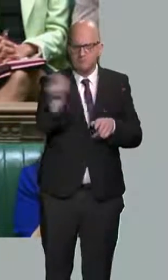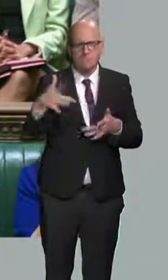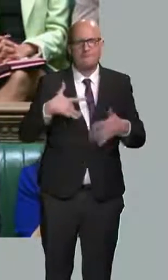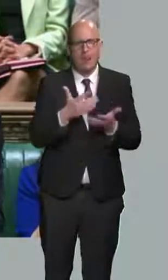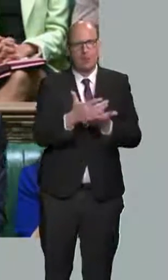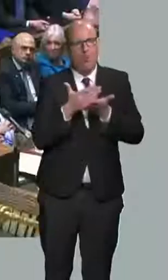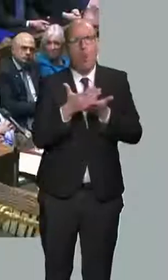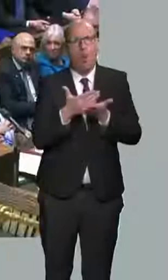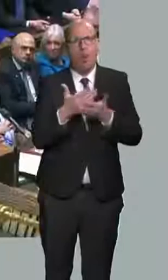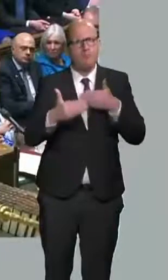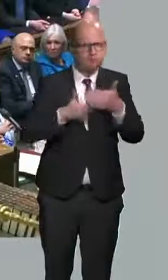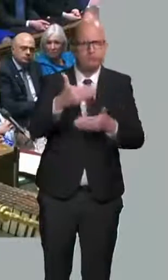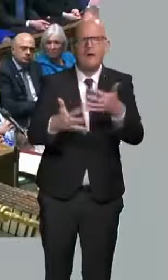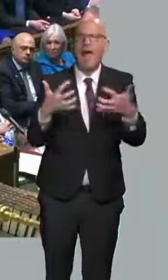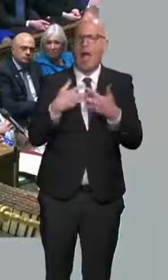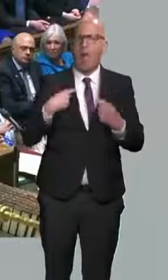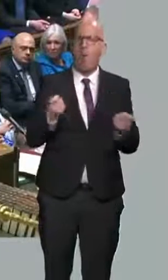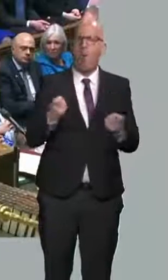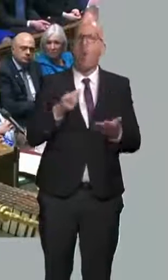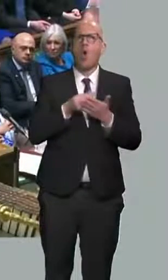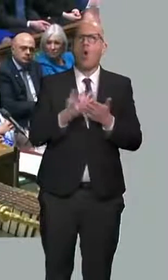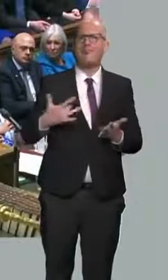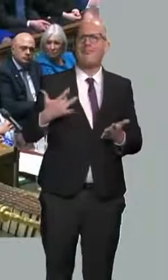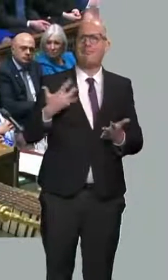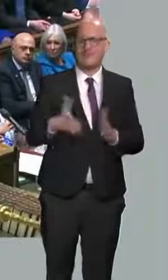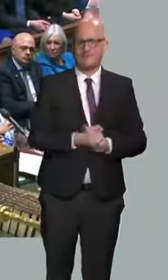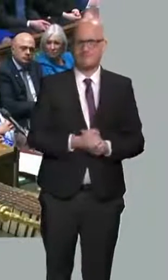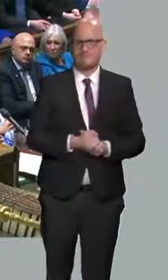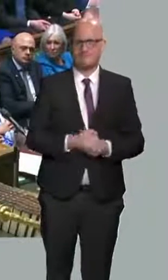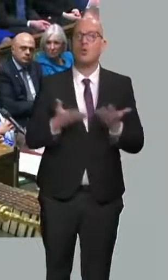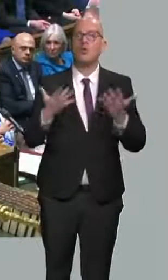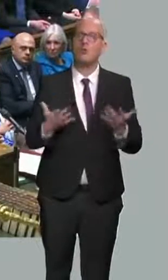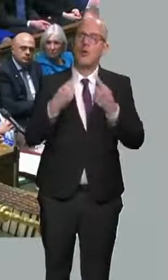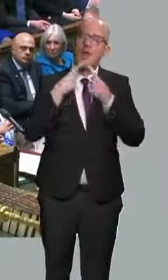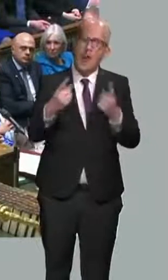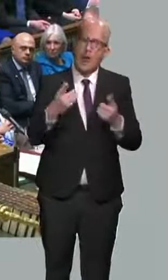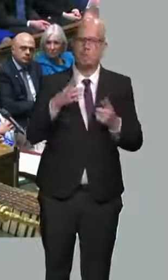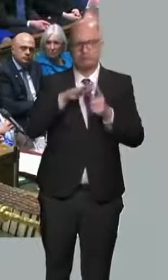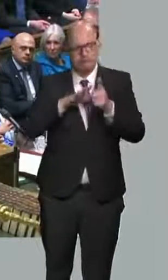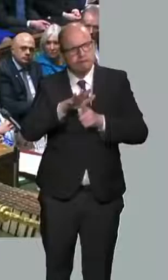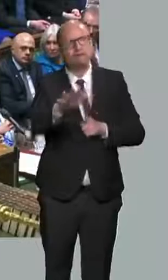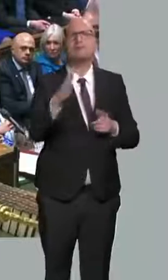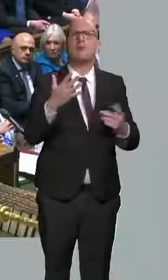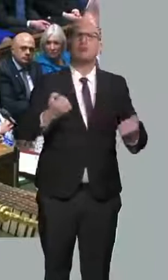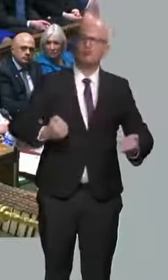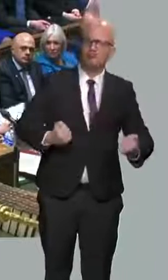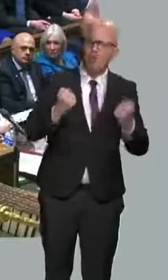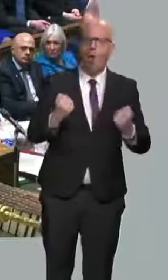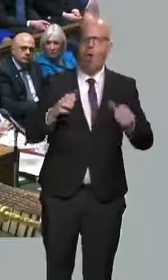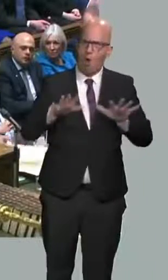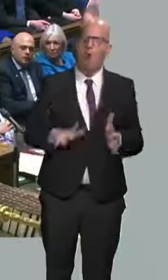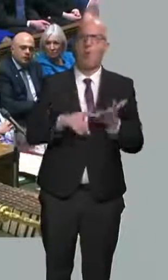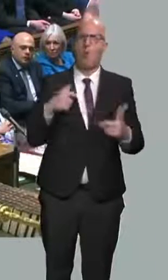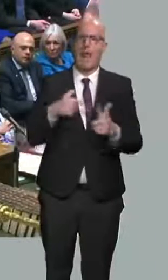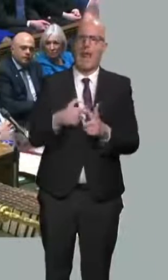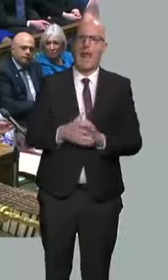living. Mr Speaker, today's statement builds a stronger, more secure economy for the United Kingdom.